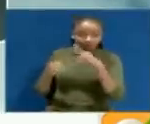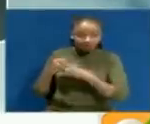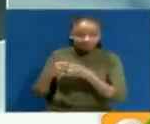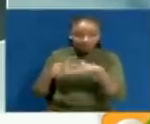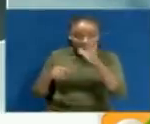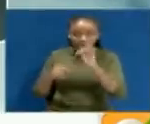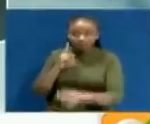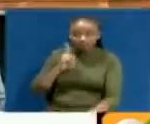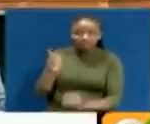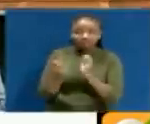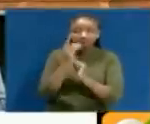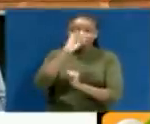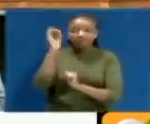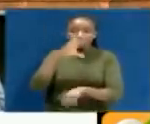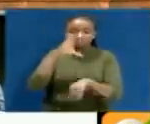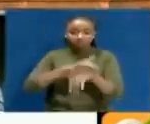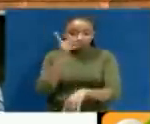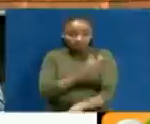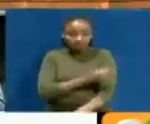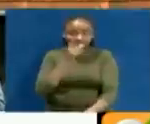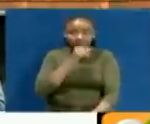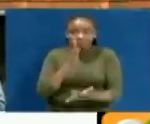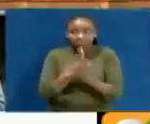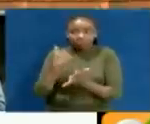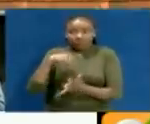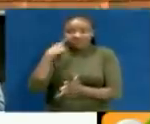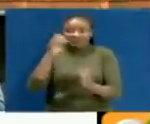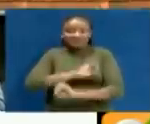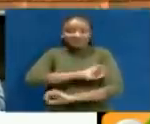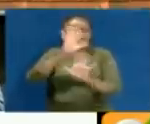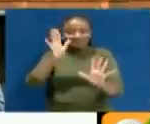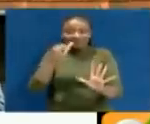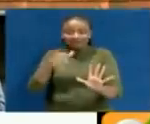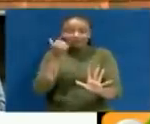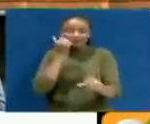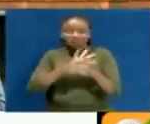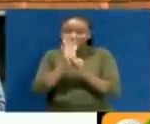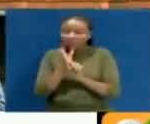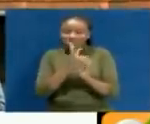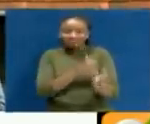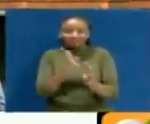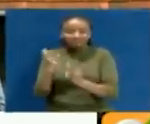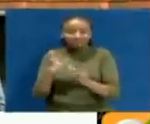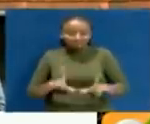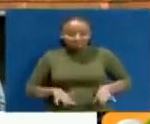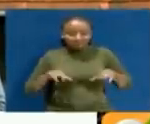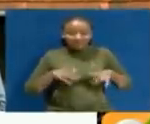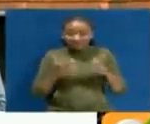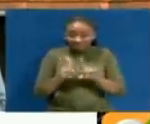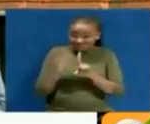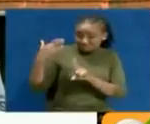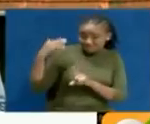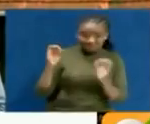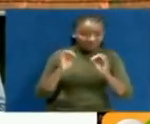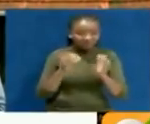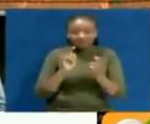also been vaccinated. It is a fact that COVID-19 has become our new normal, changing completely the way we live, the way we